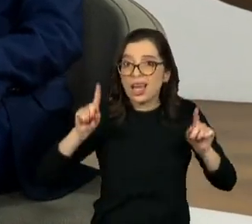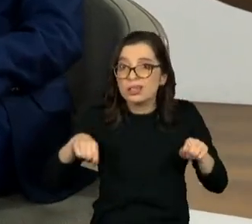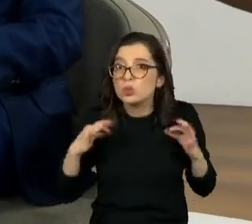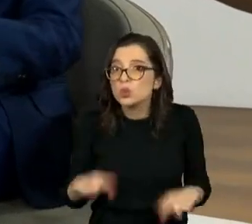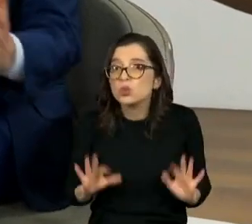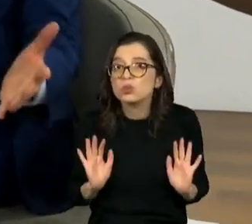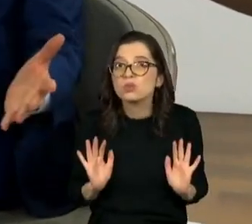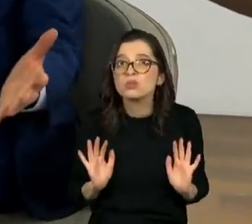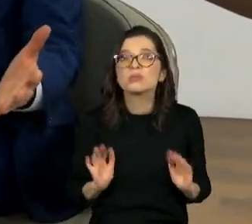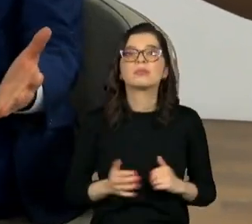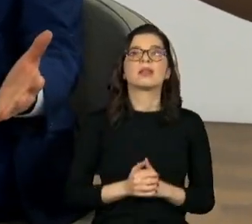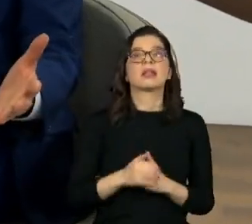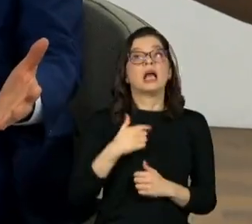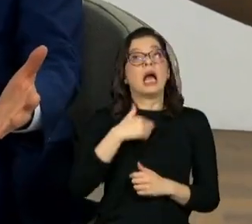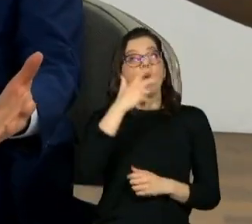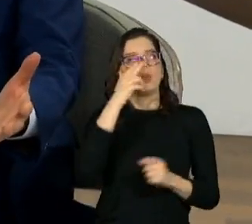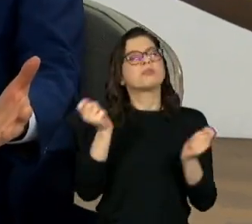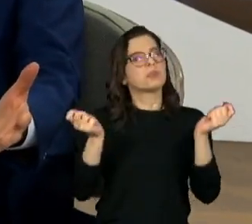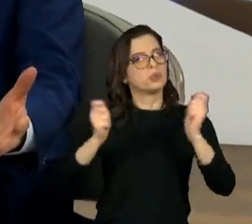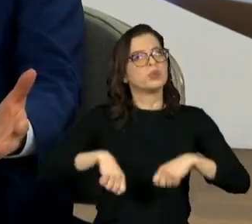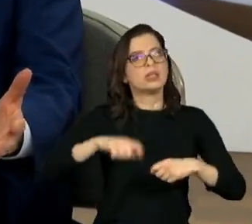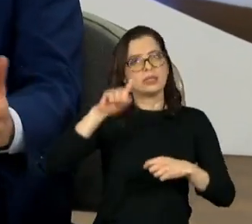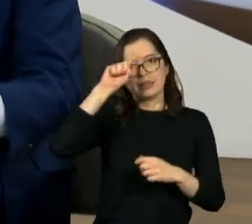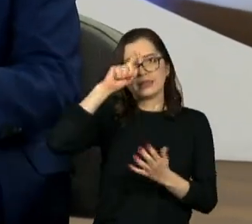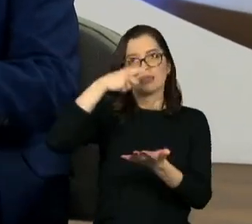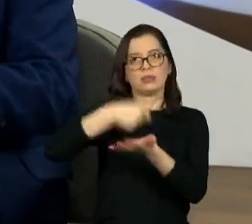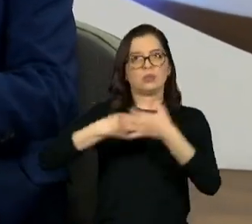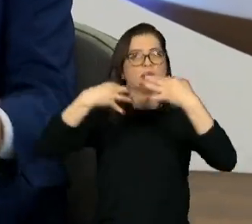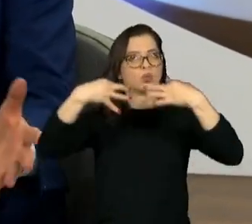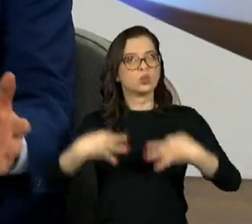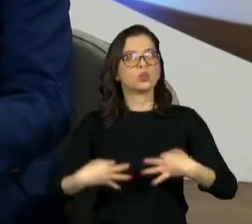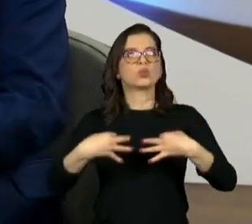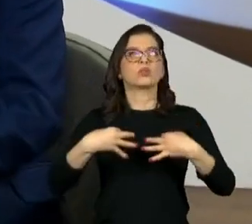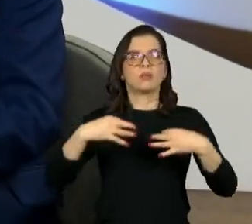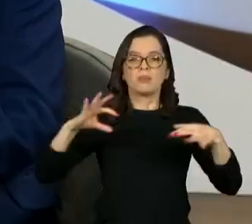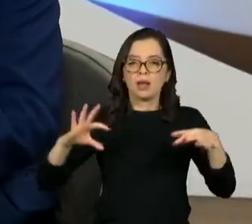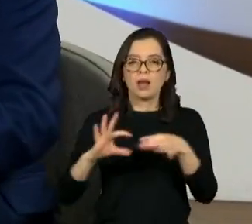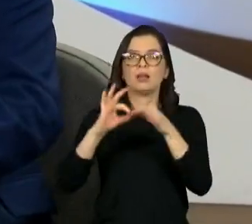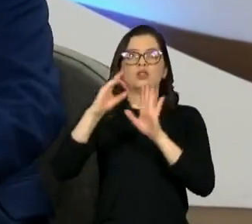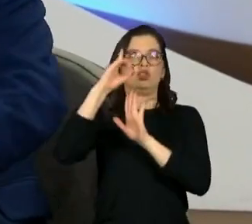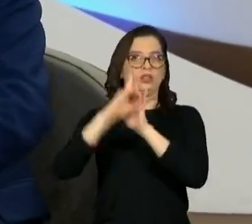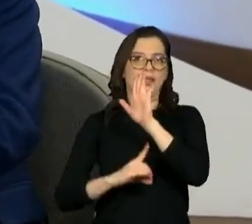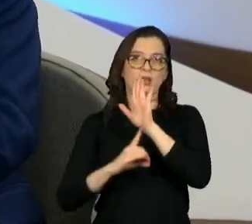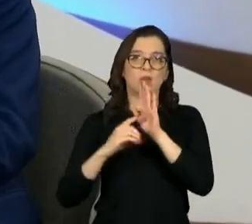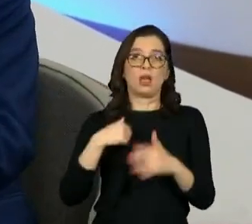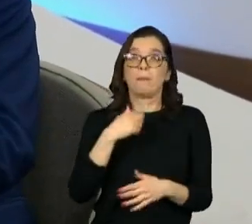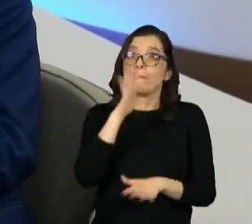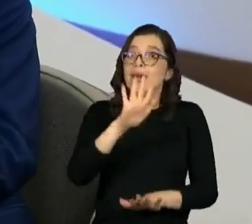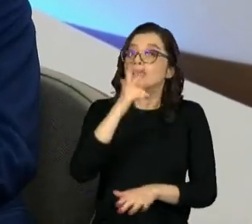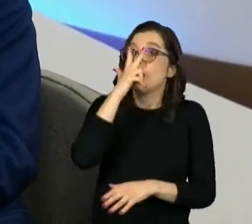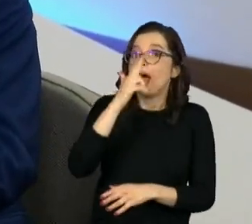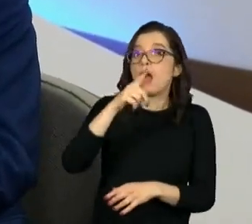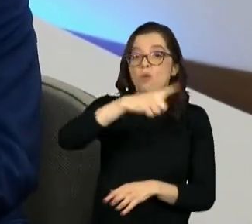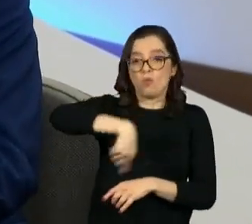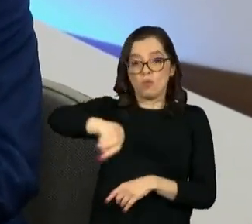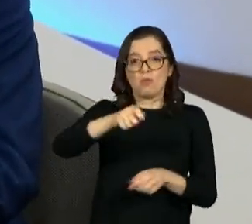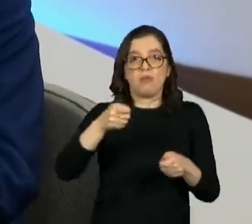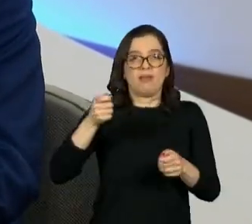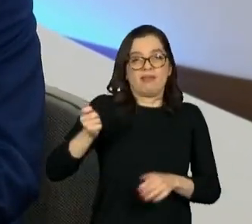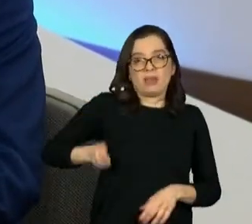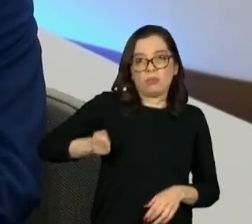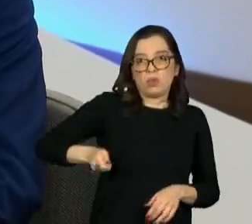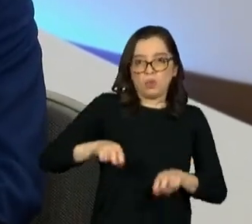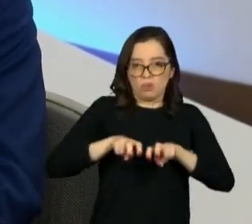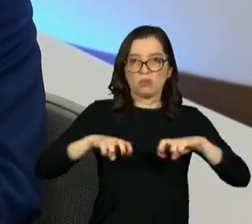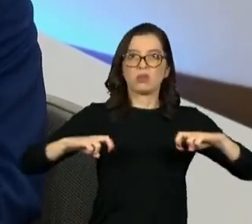I think it's possible to have a fair decision and to adjudicate rights, but I think that whether courts